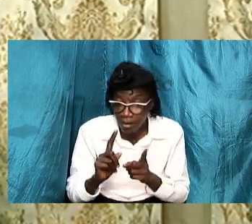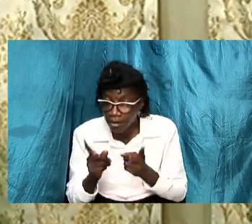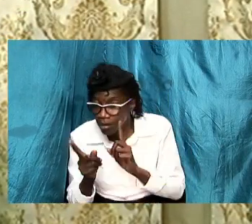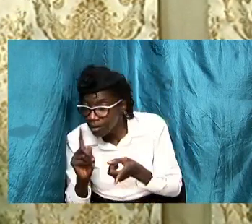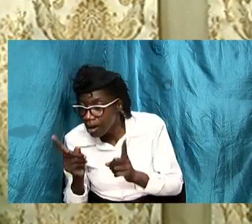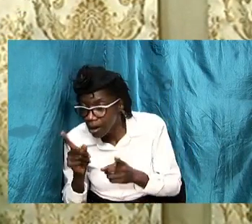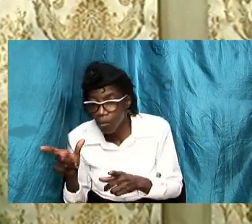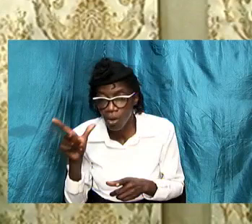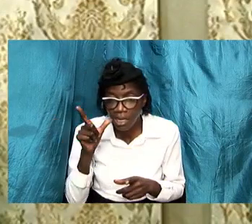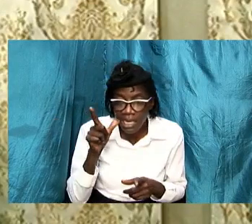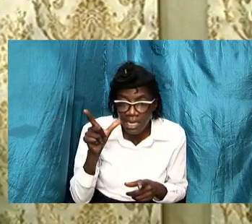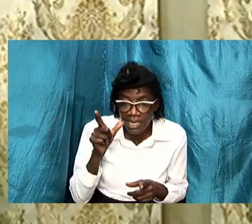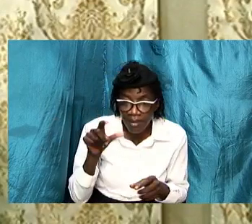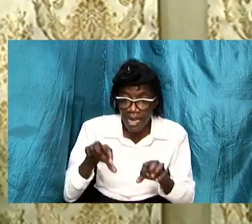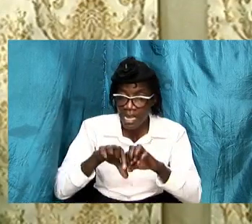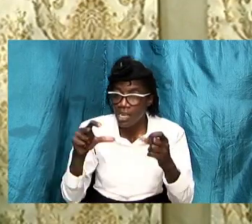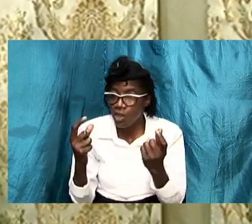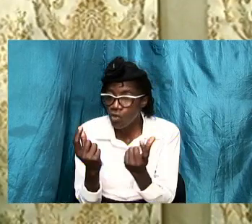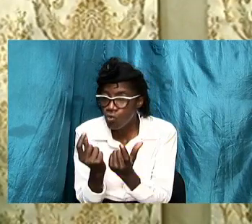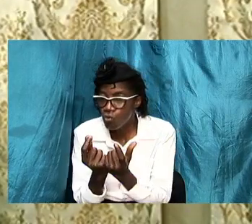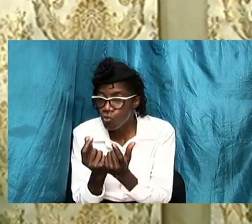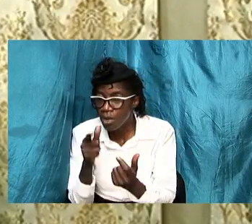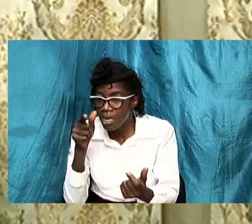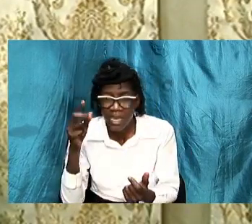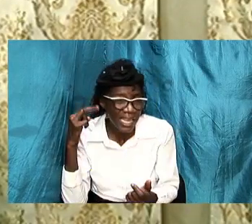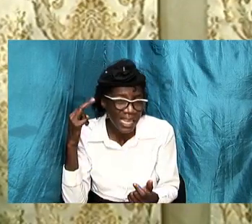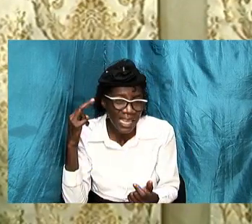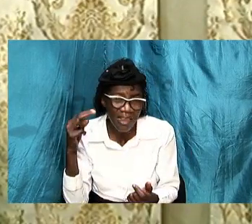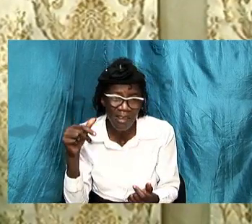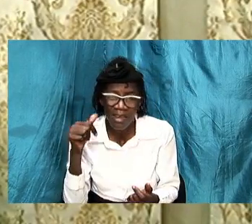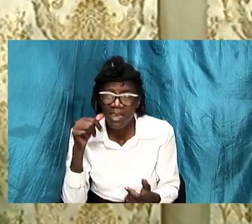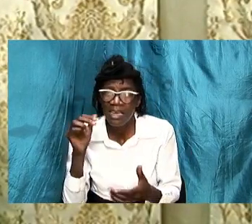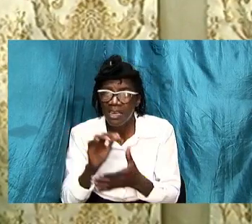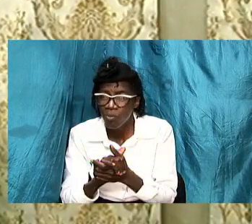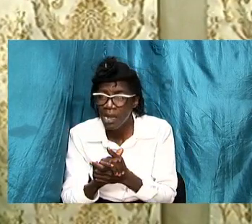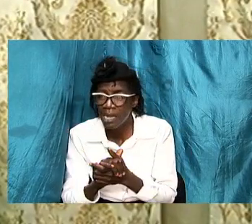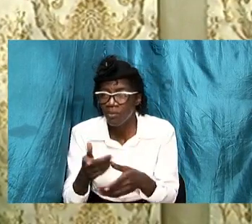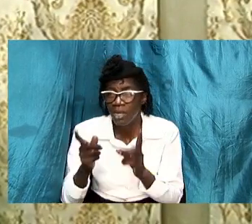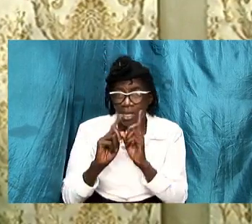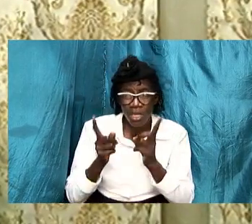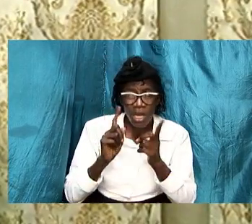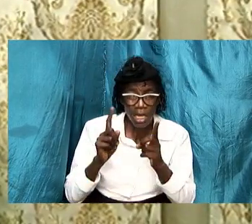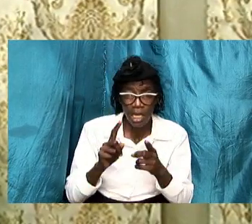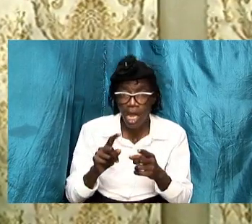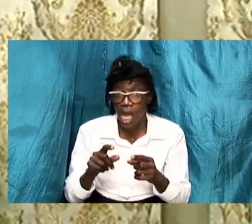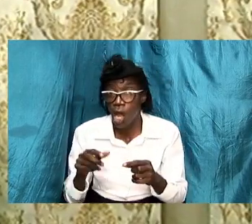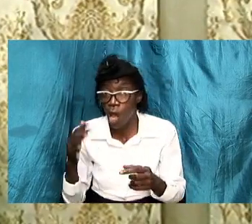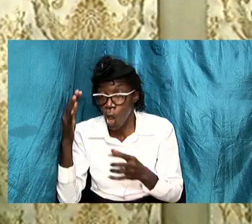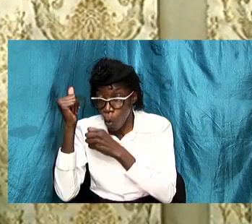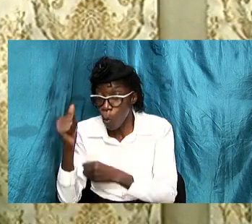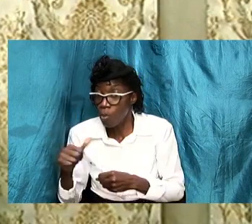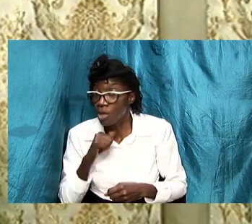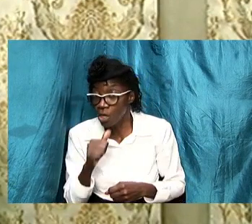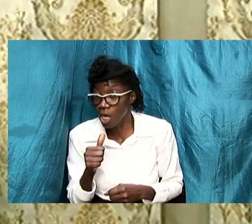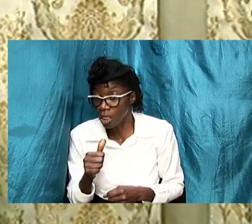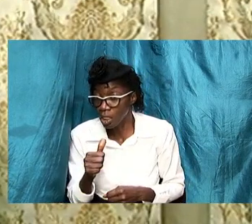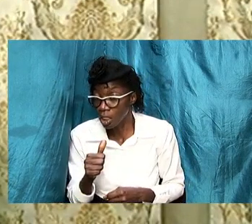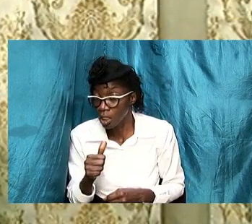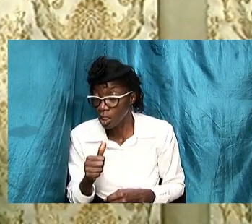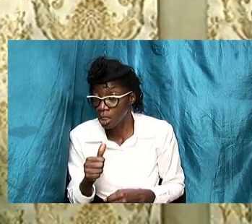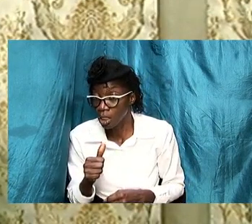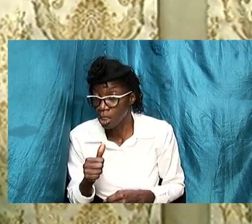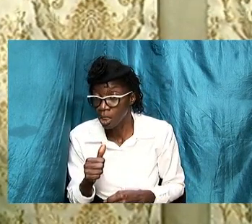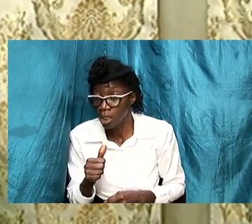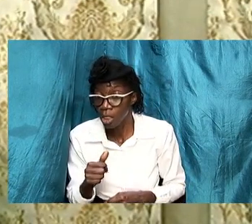wives being spoken about and i hope you're not disrespectful and you're talking about your wives and ladies you know you have some